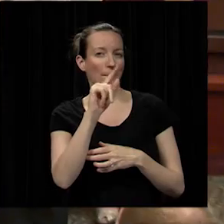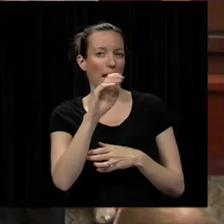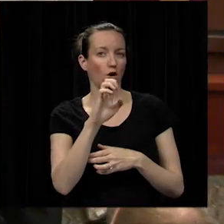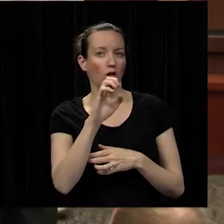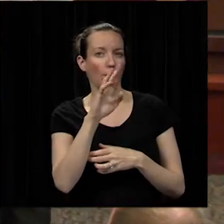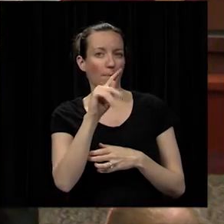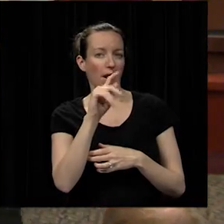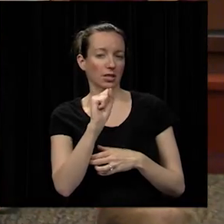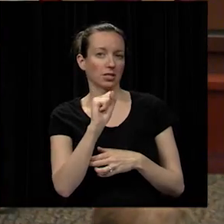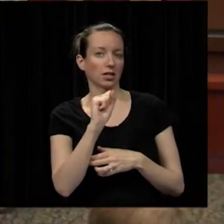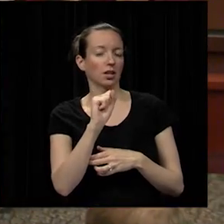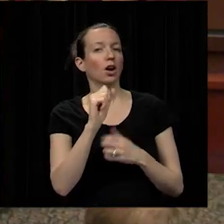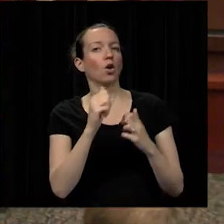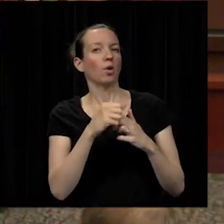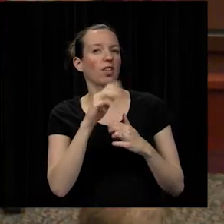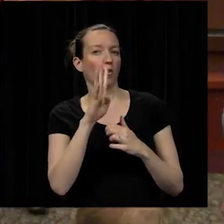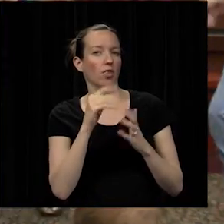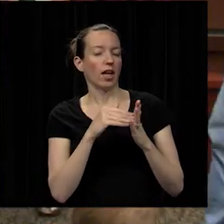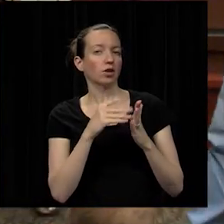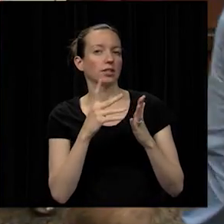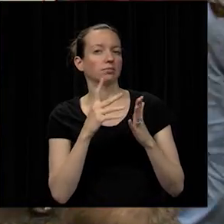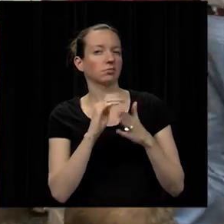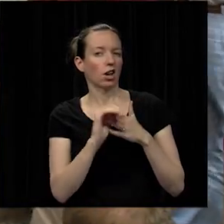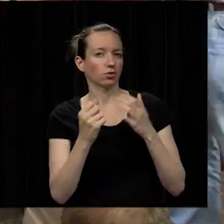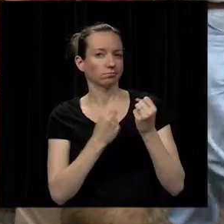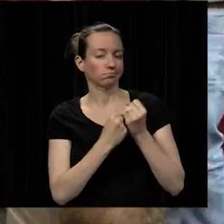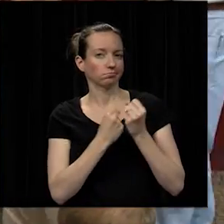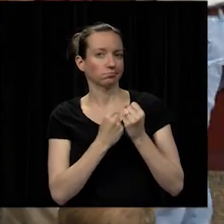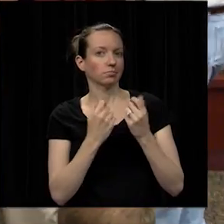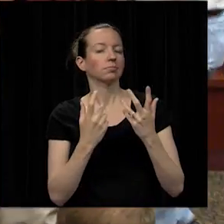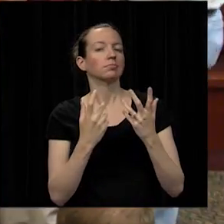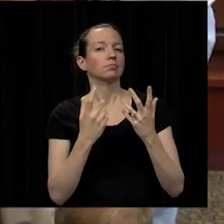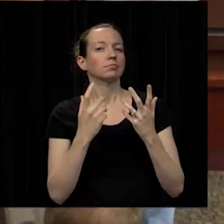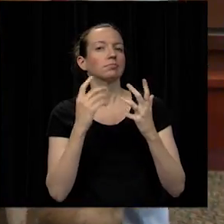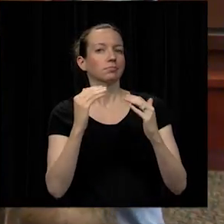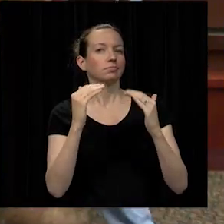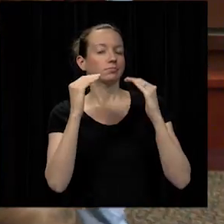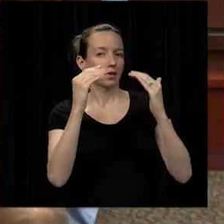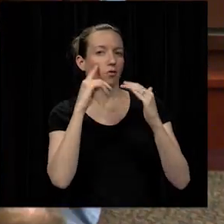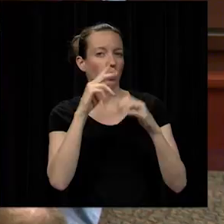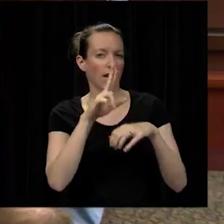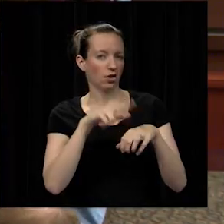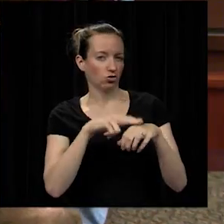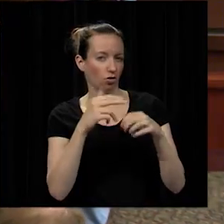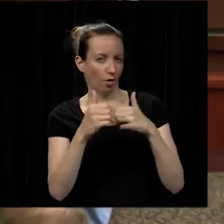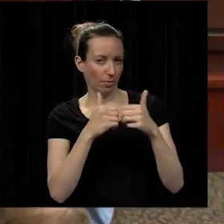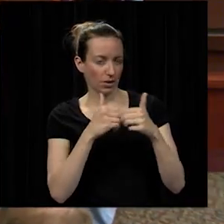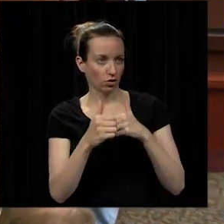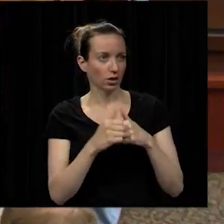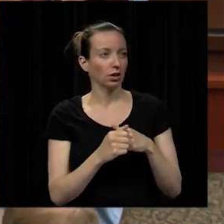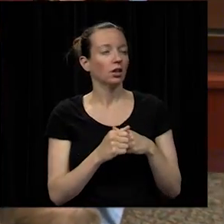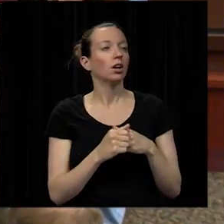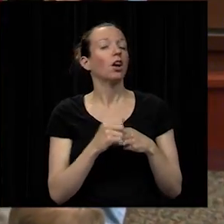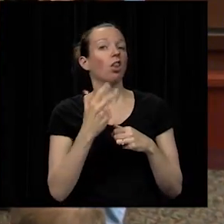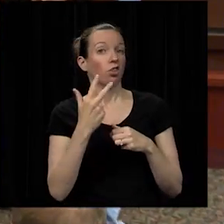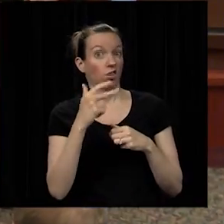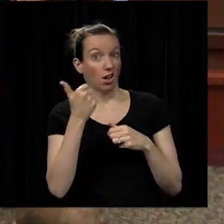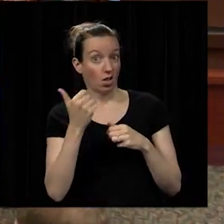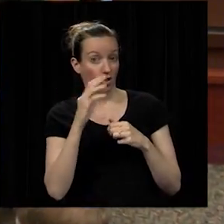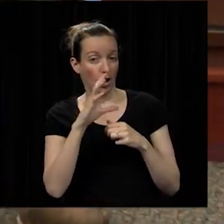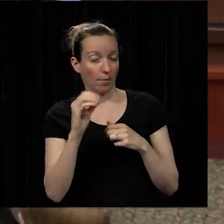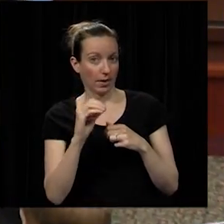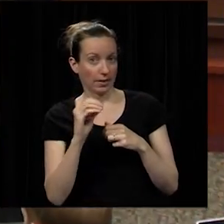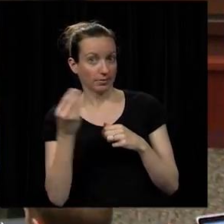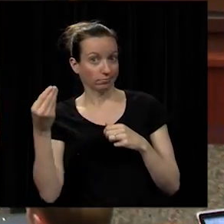generous four thousand dollar sponsorship to support the team's advancement to the national competition in may three association partnering companies also contributed